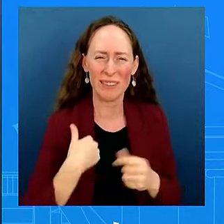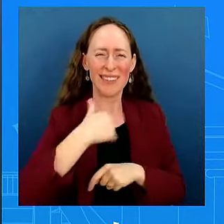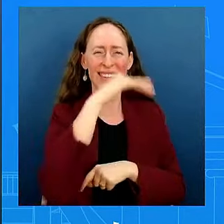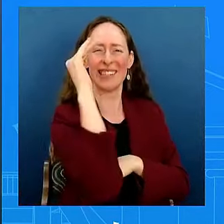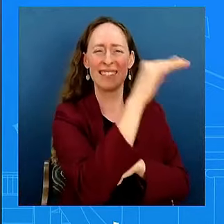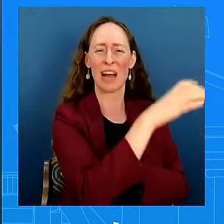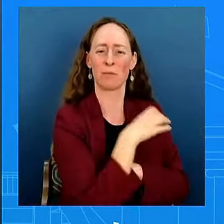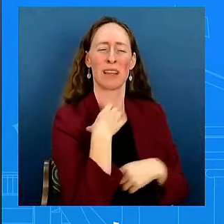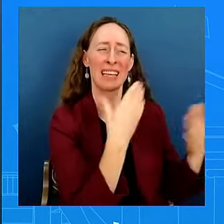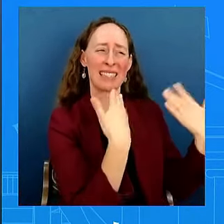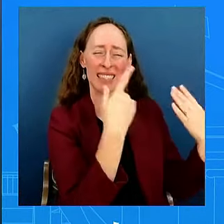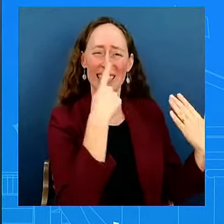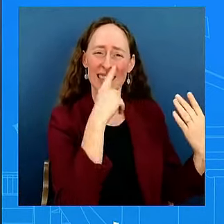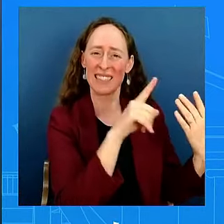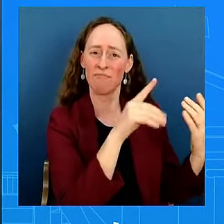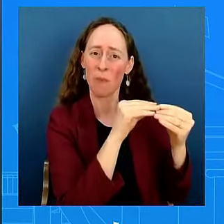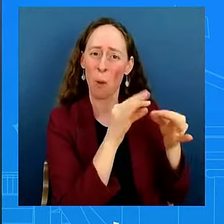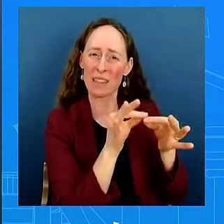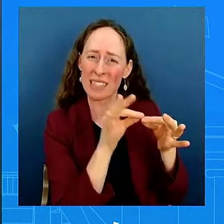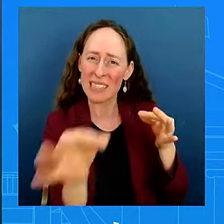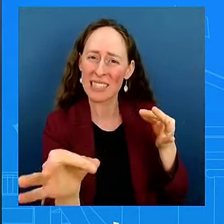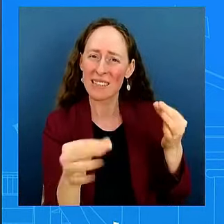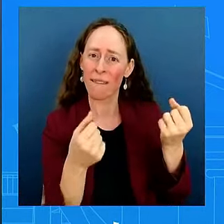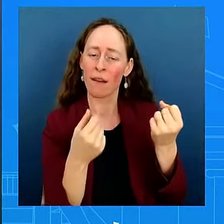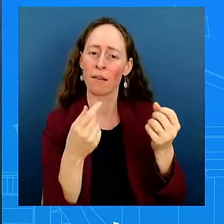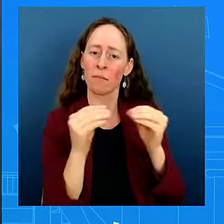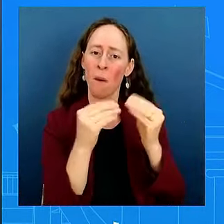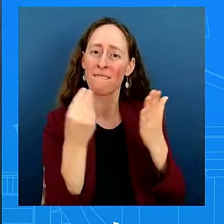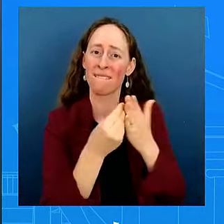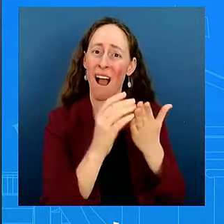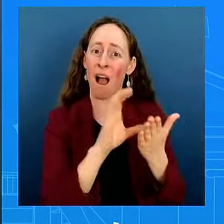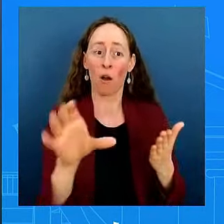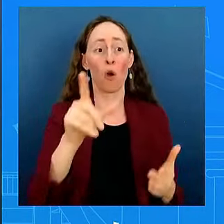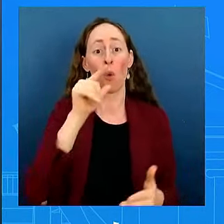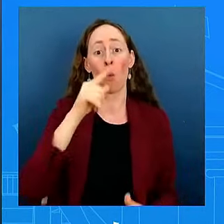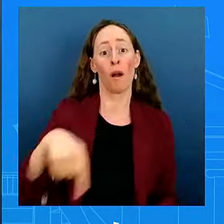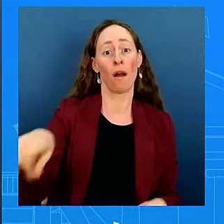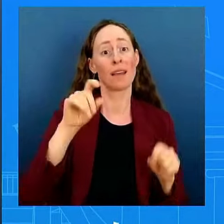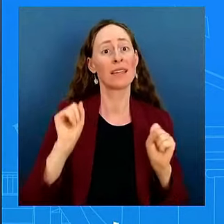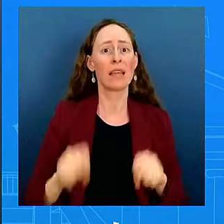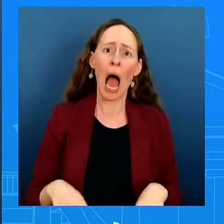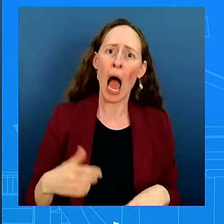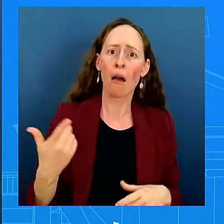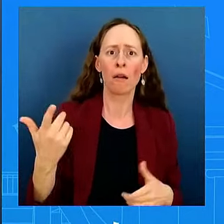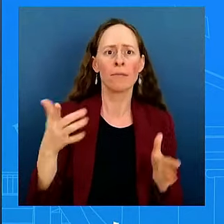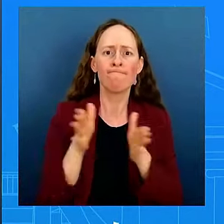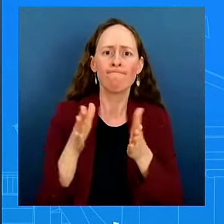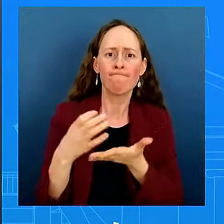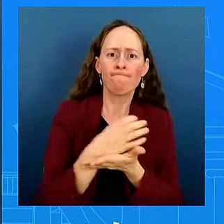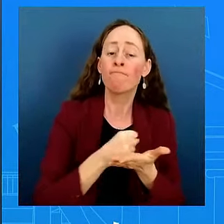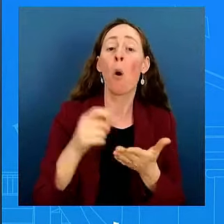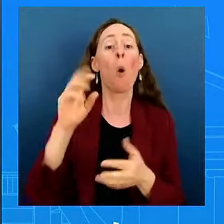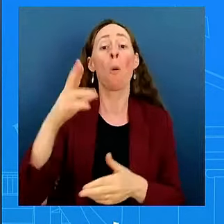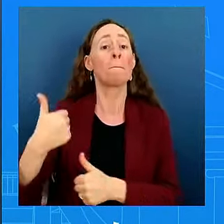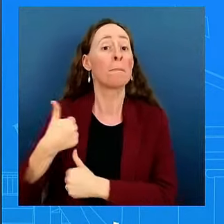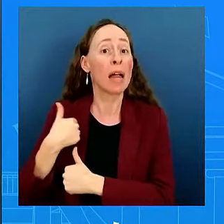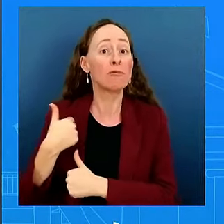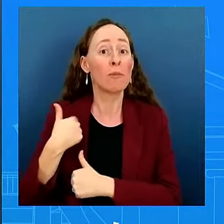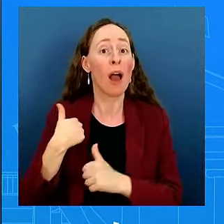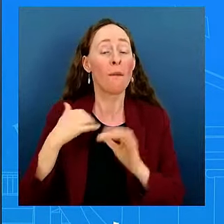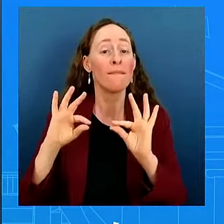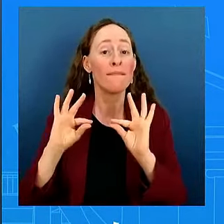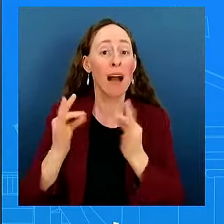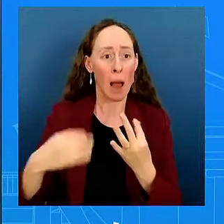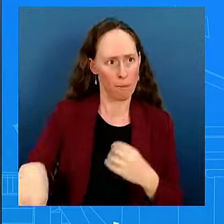that subsidy are military families. And that's unfortunate that the Republicans in Congress